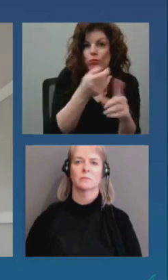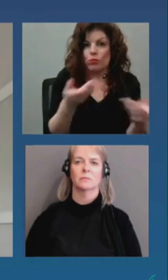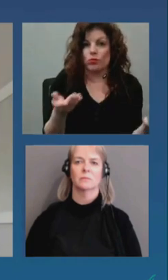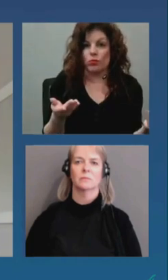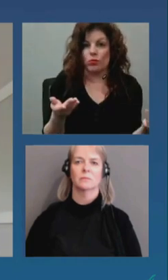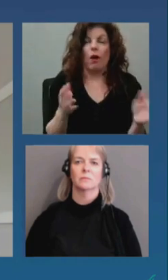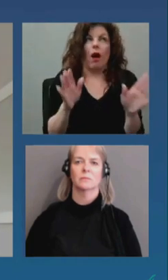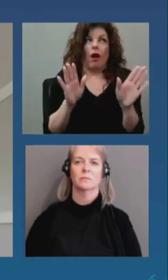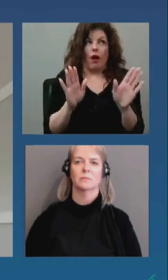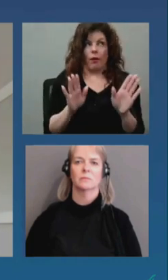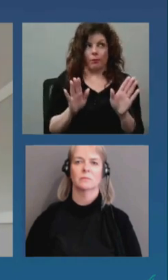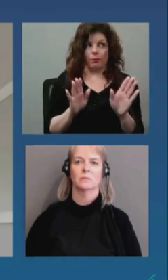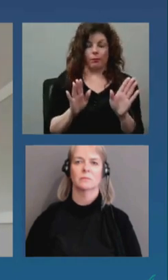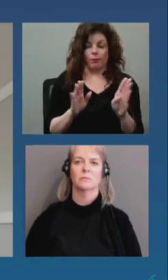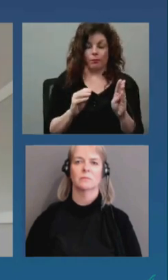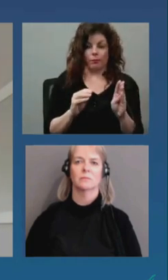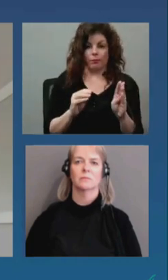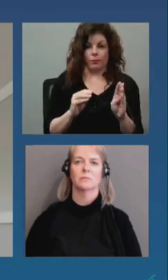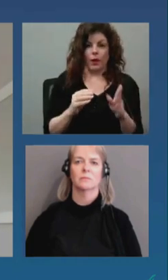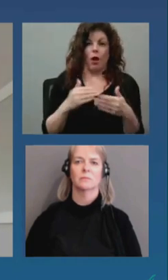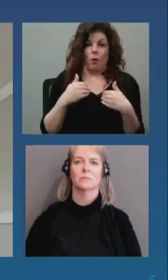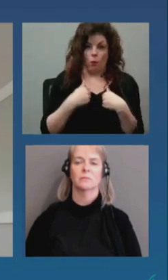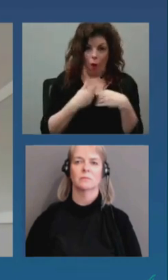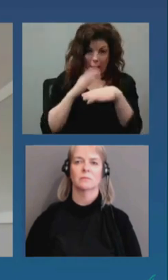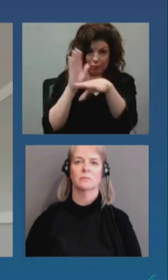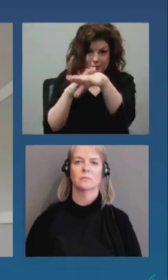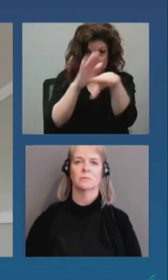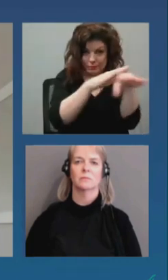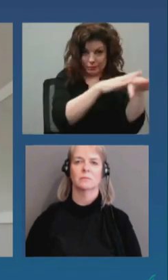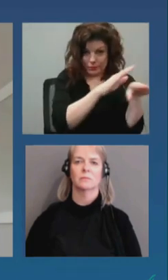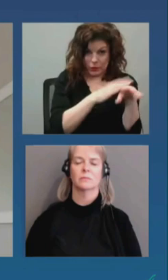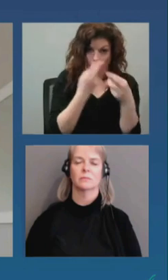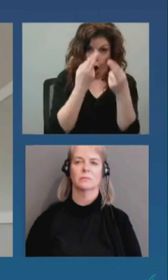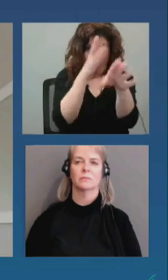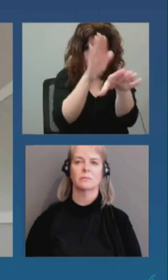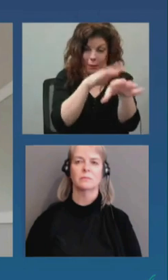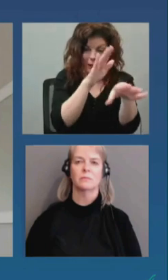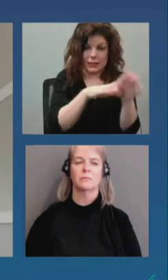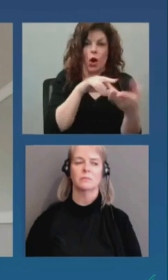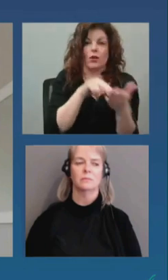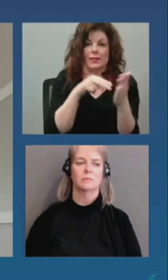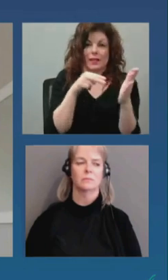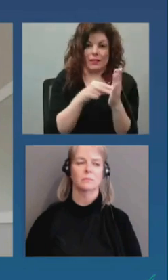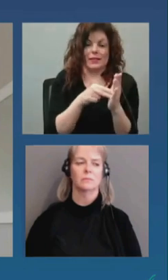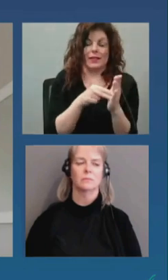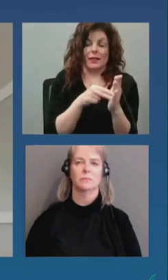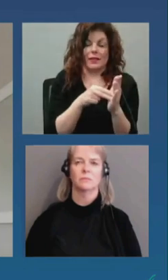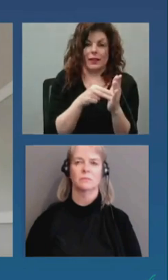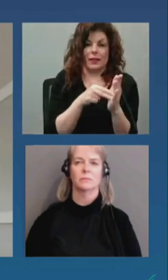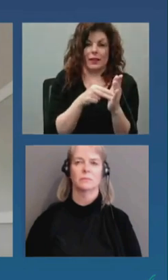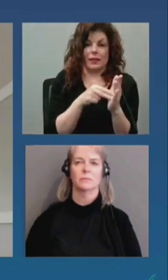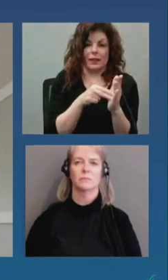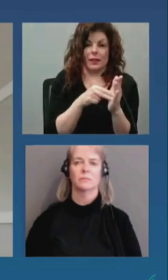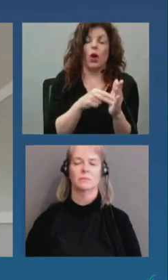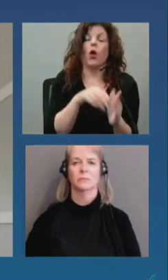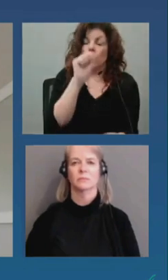travail alors mon recommandation c'est de concentrer sur les